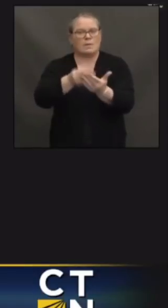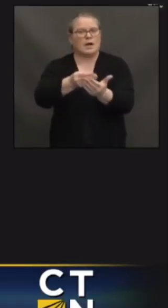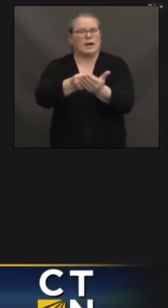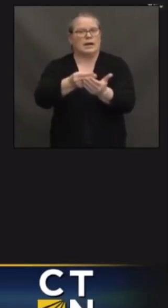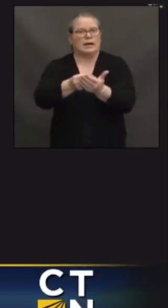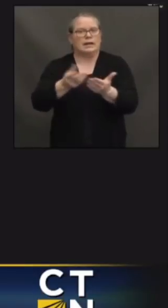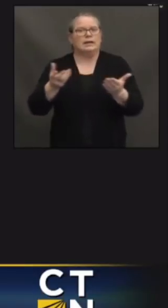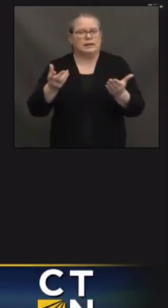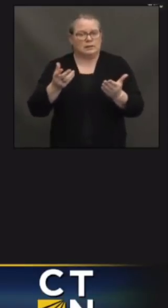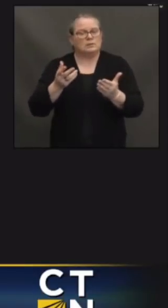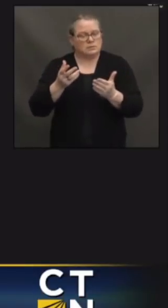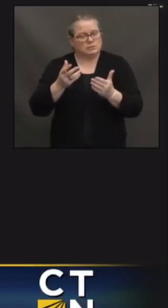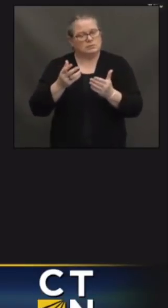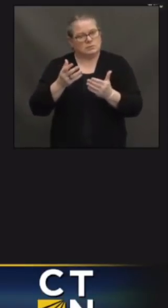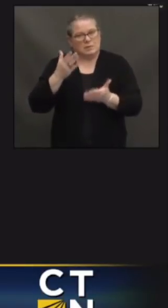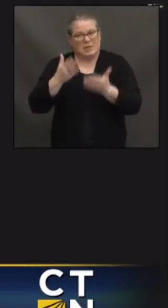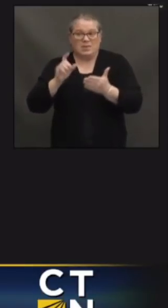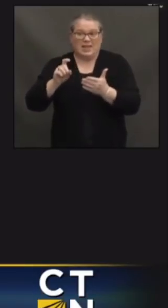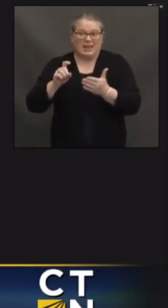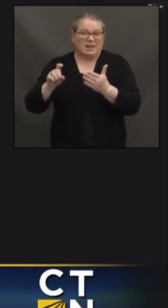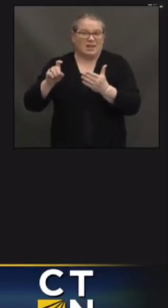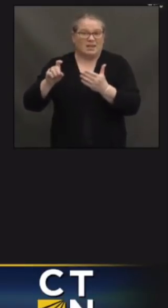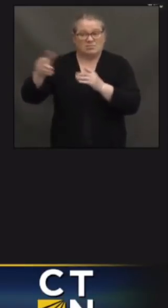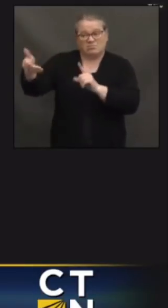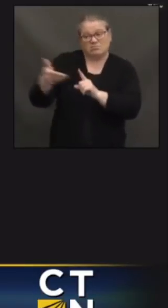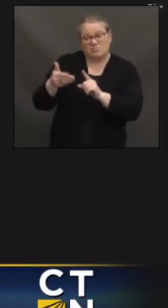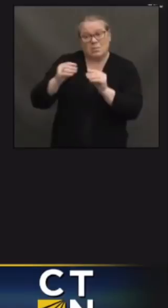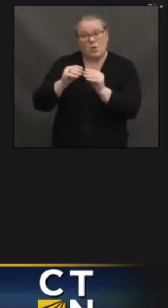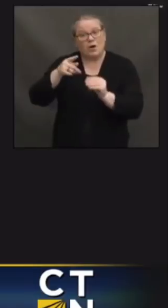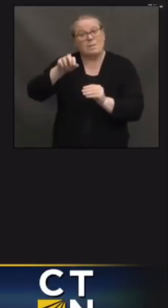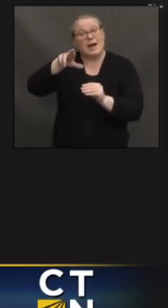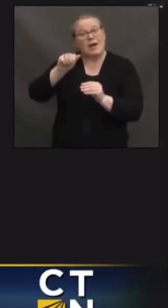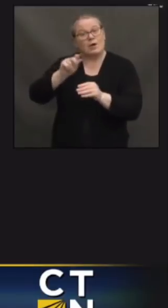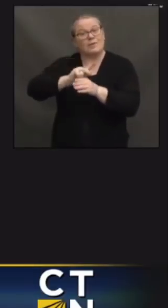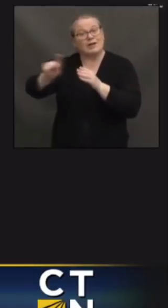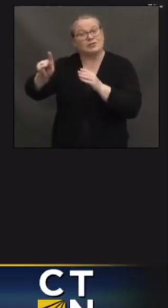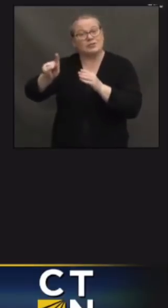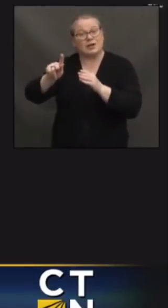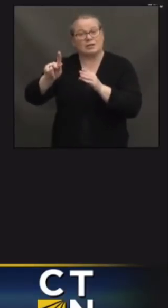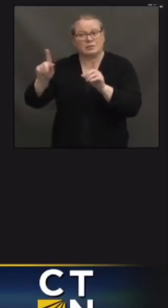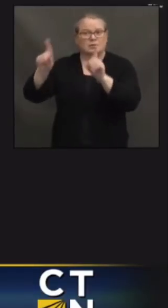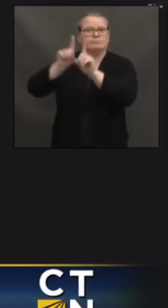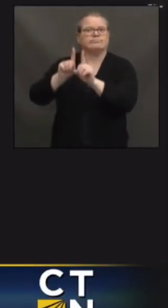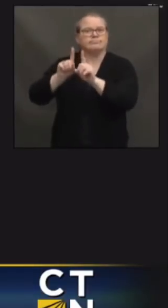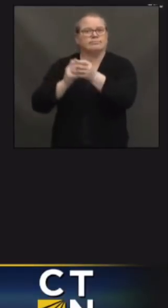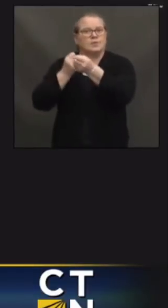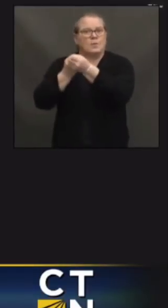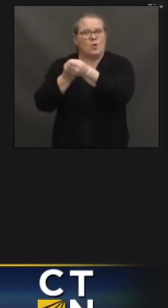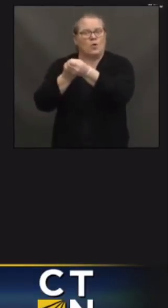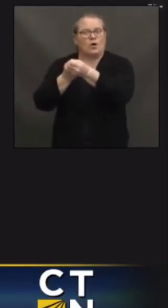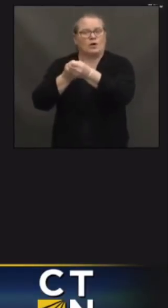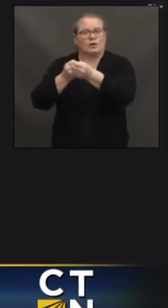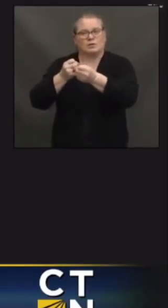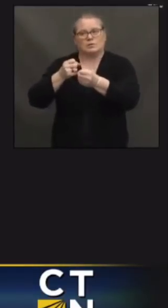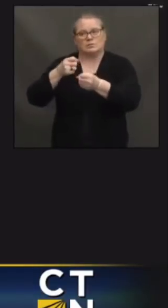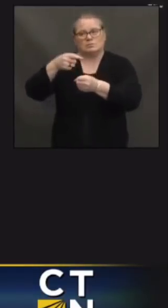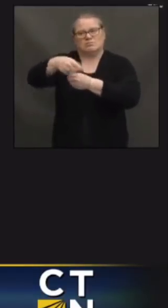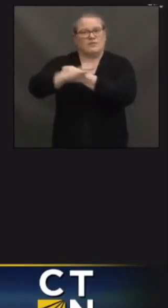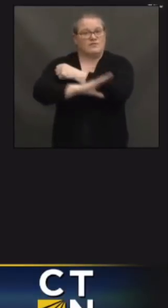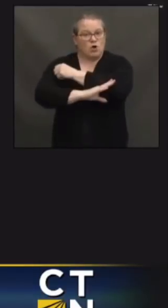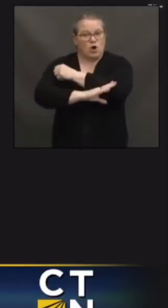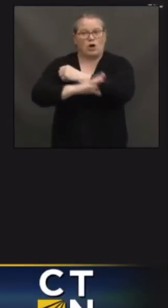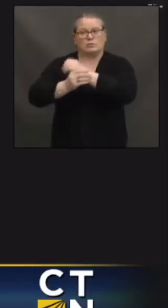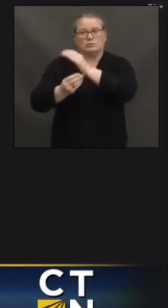paraprofessional support around them over the course of the spring, summer, and fall. So I was not excited